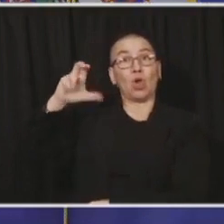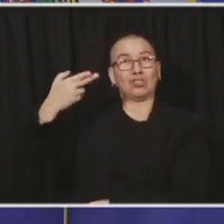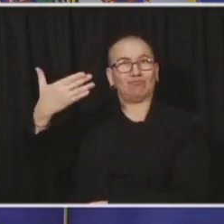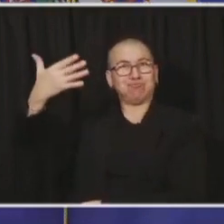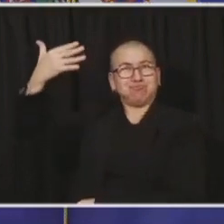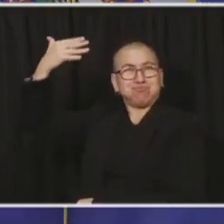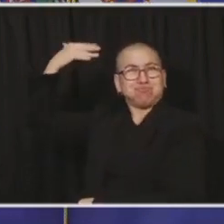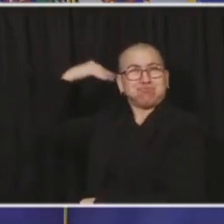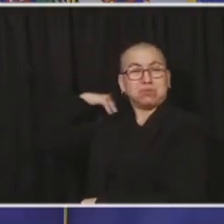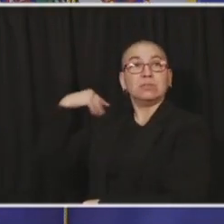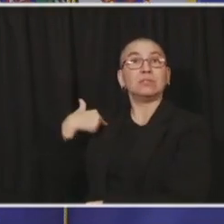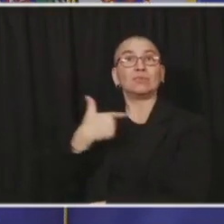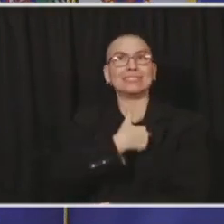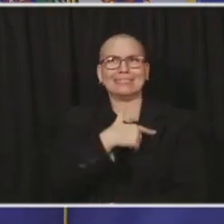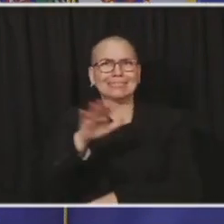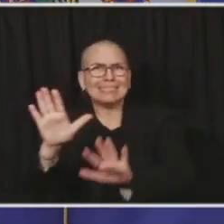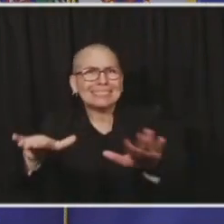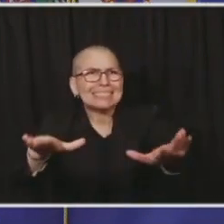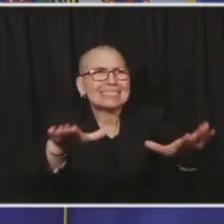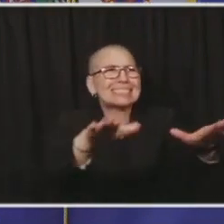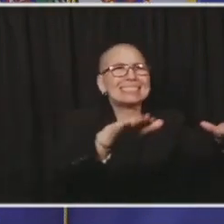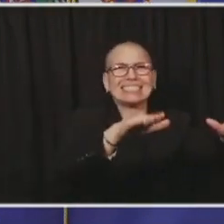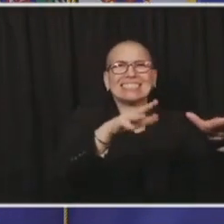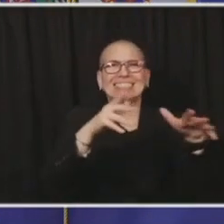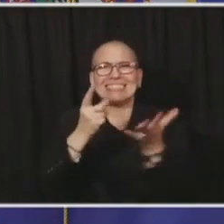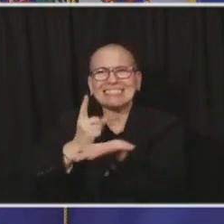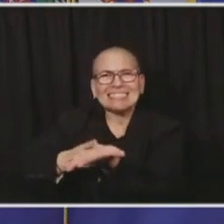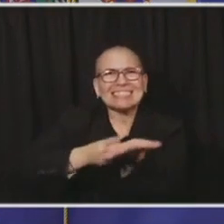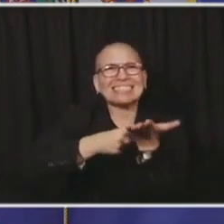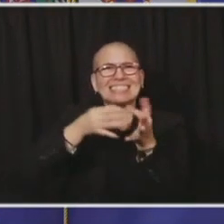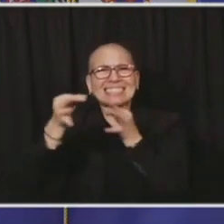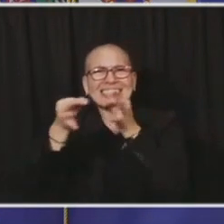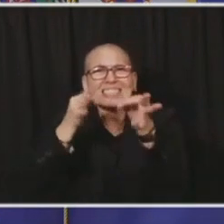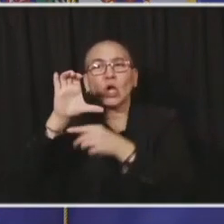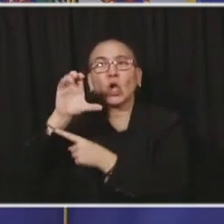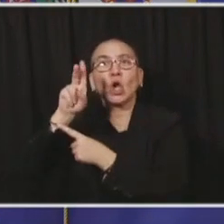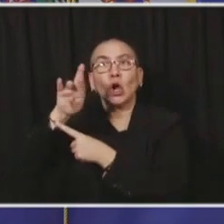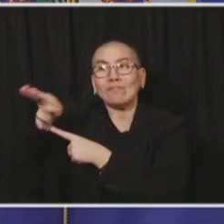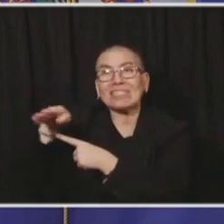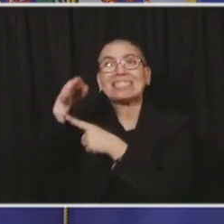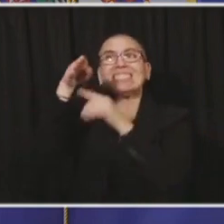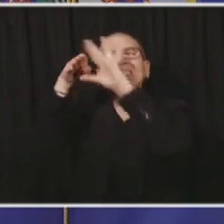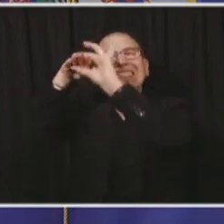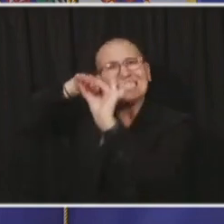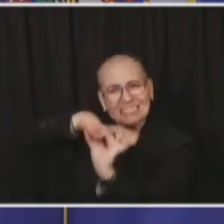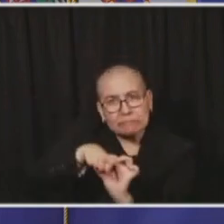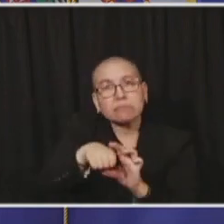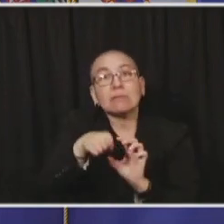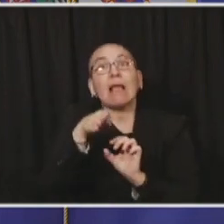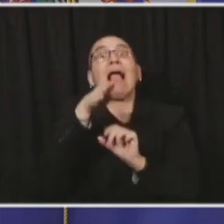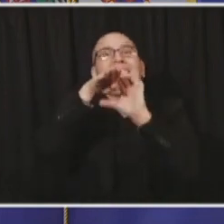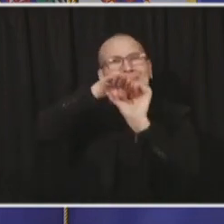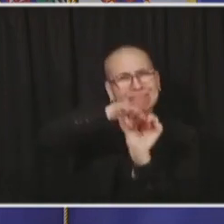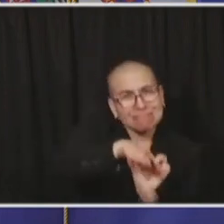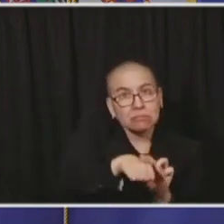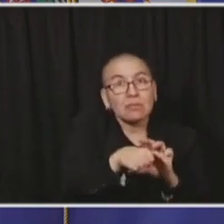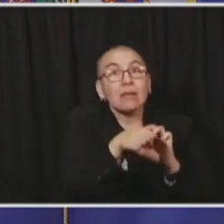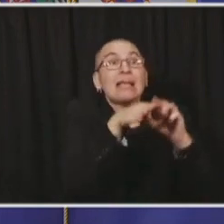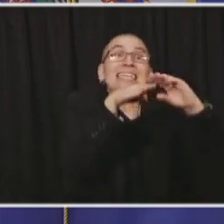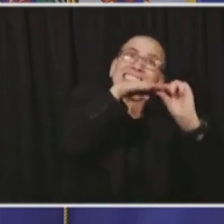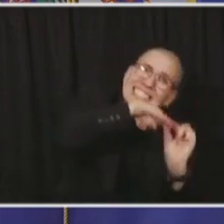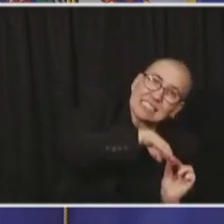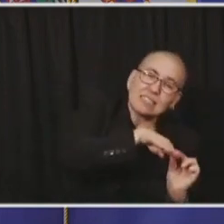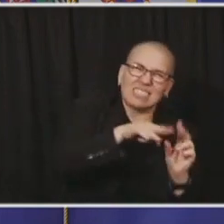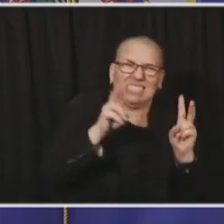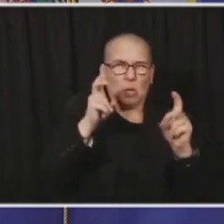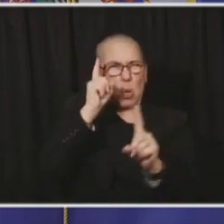goalpost governor about what we're supposed to do in this. And my response to that is the game continues to change and it's no game. It's a virus that